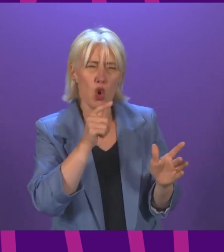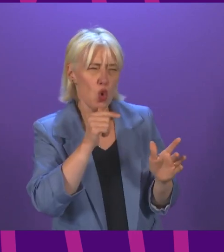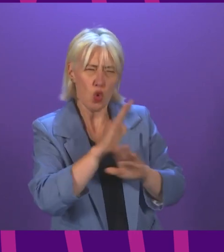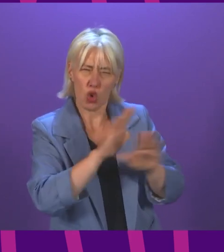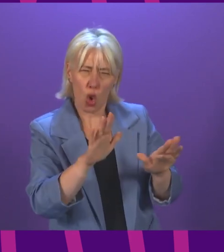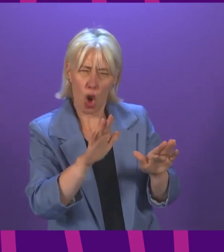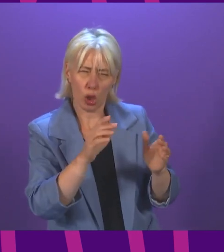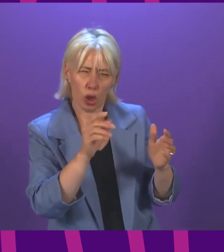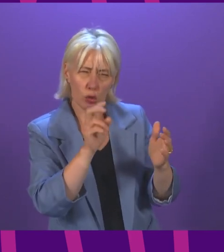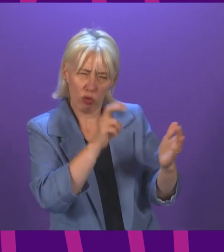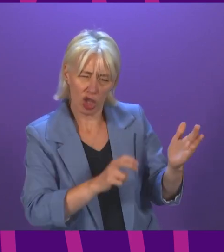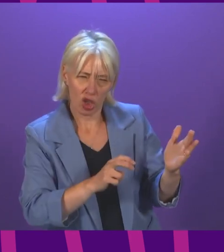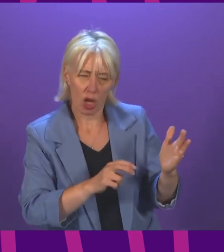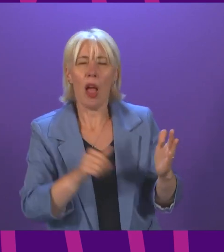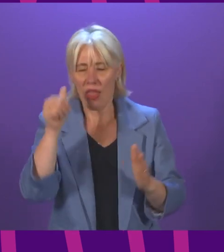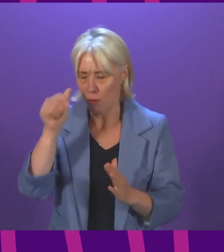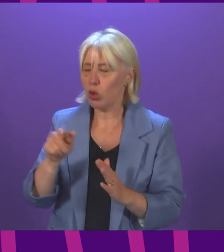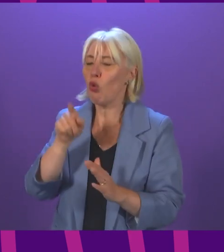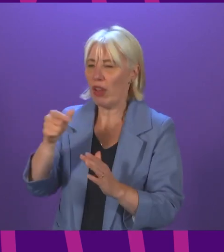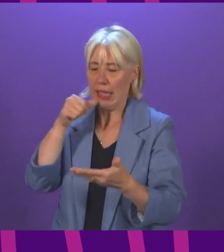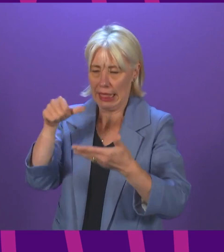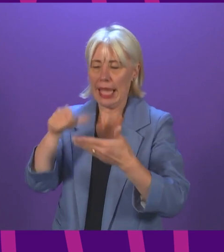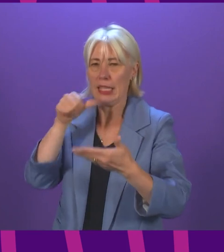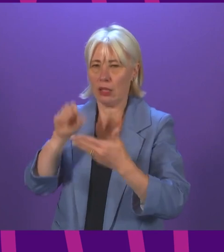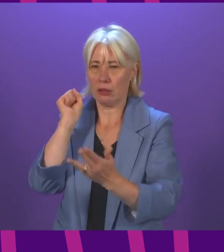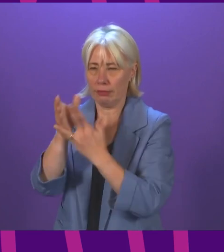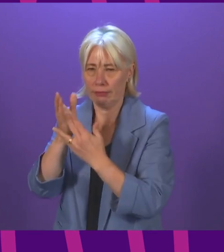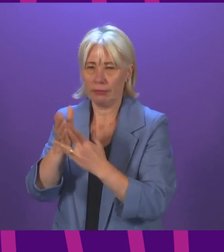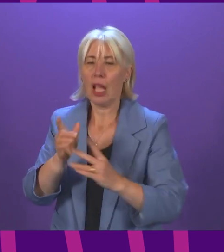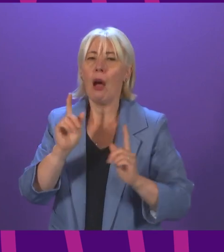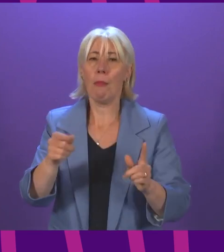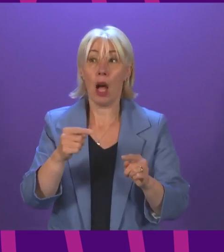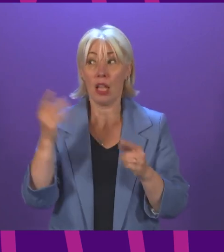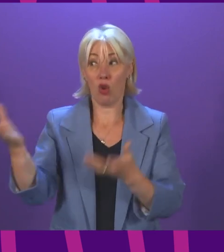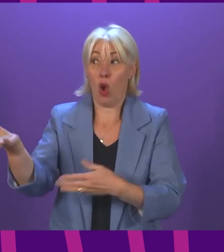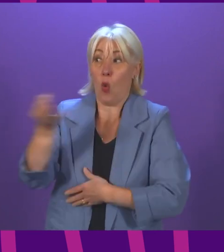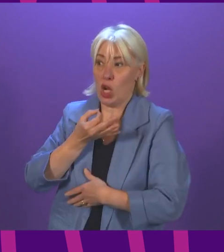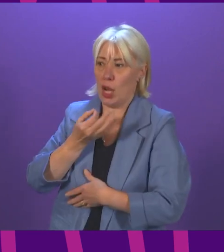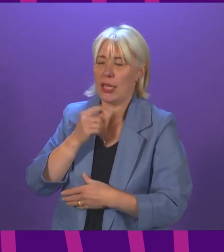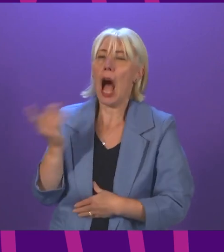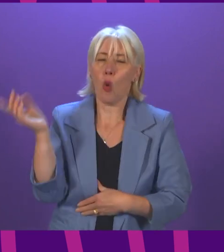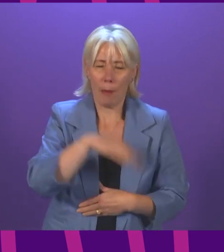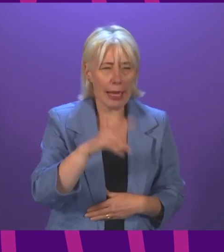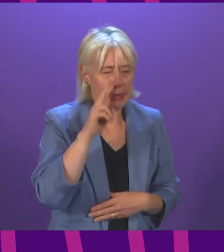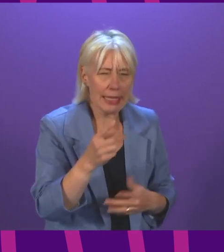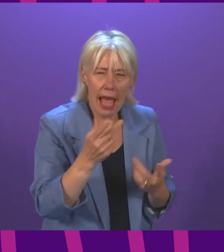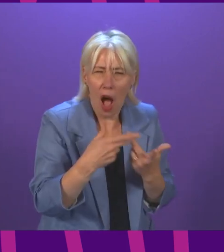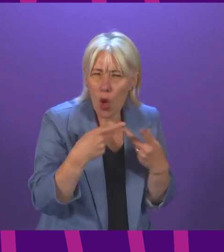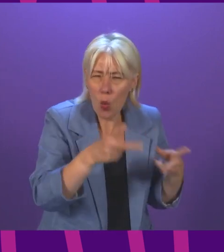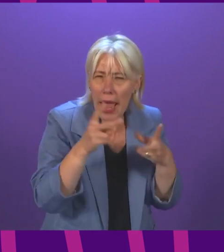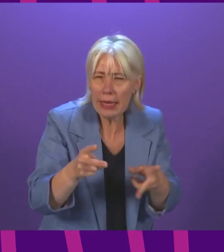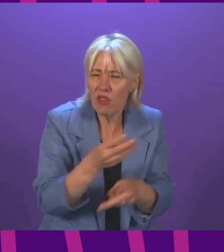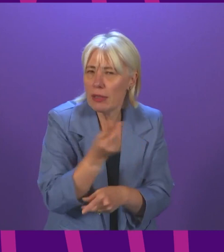We absolutely have the resource for that. But based on his question, I will go away to look to see if there's anything further we can do for those that may well be digitally